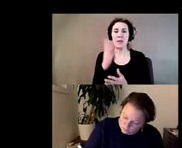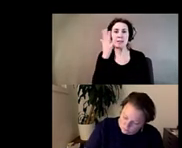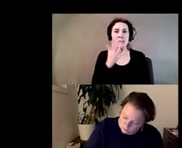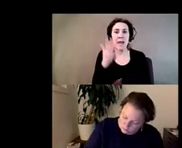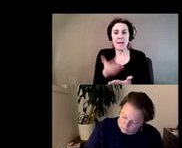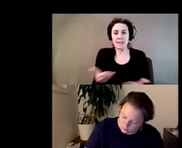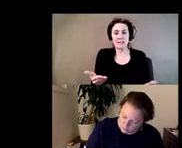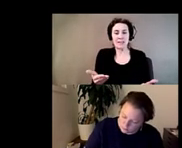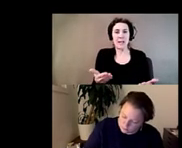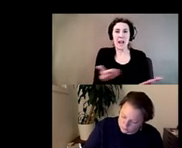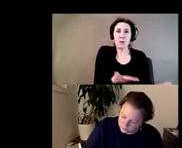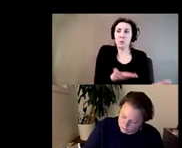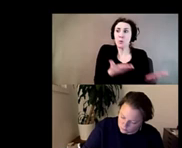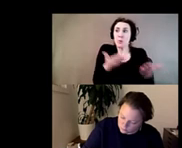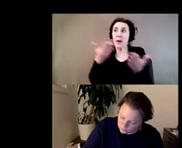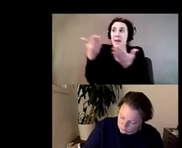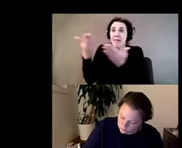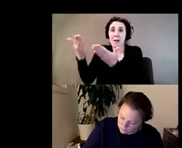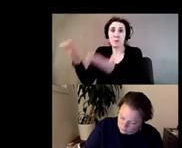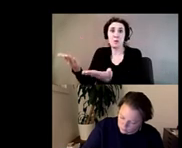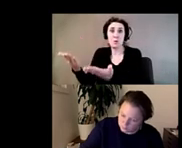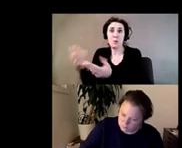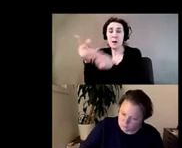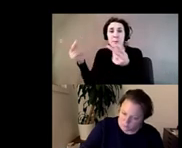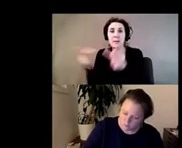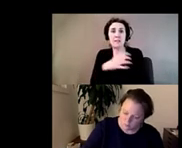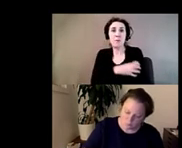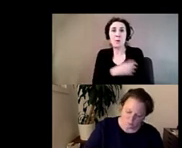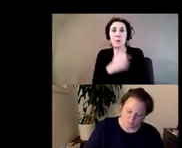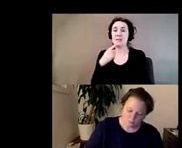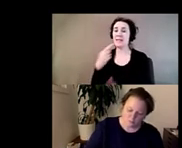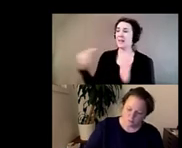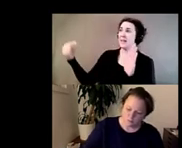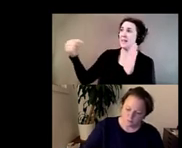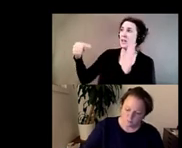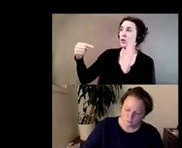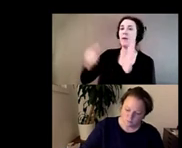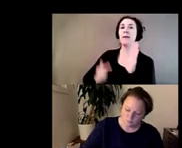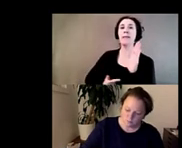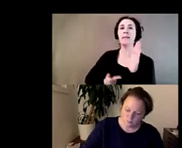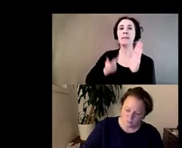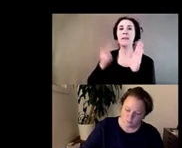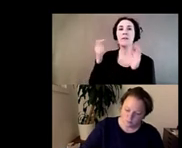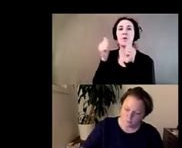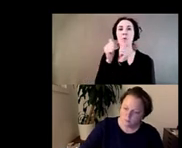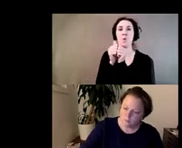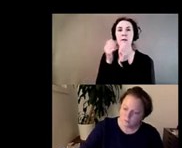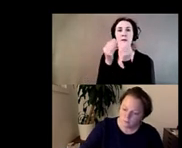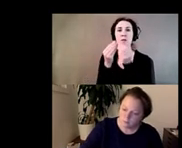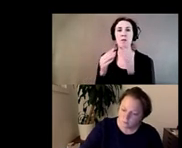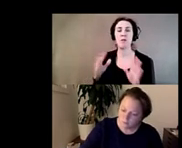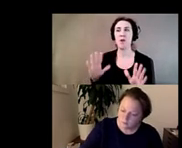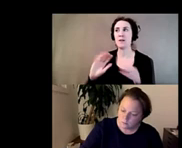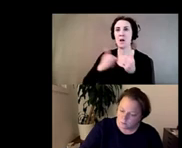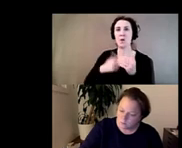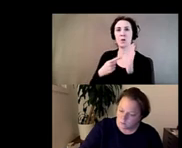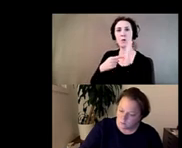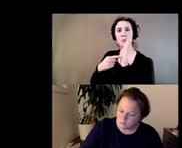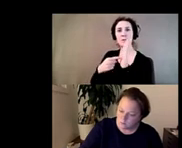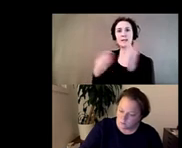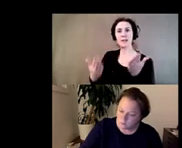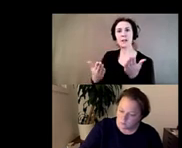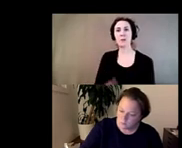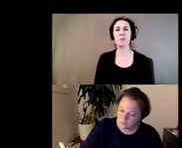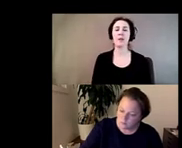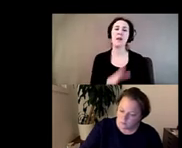and and saying here live with the loss right as it's been materialized in this way i mean in a very different